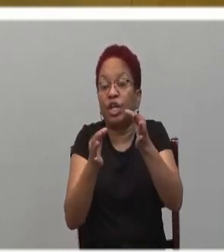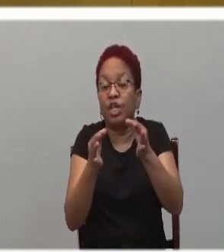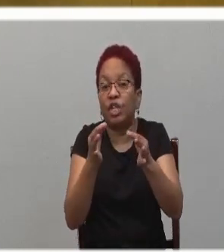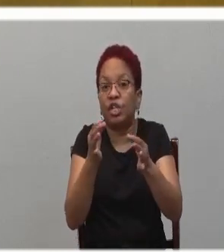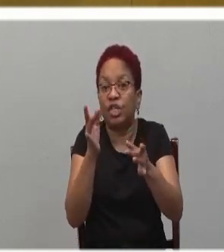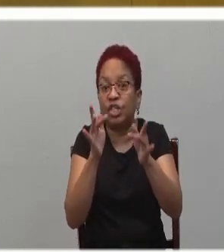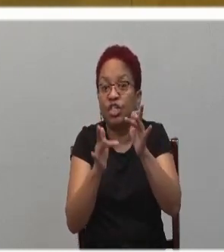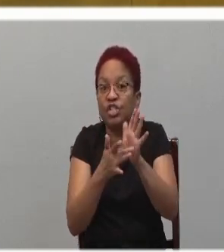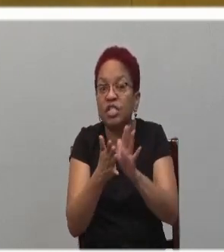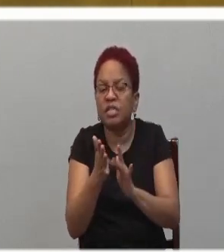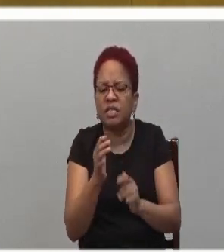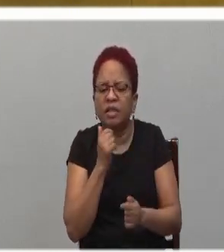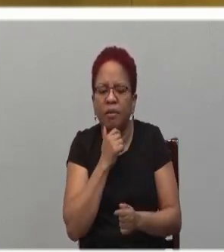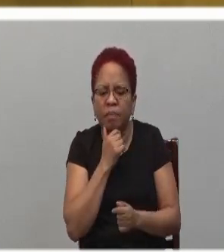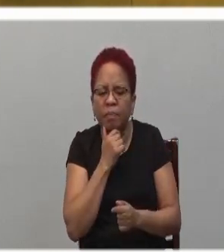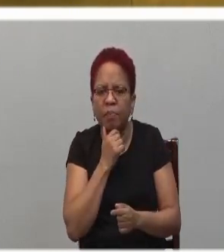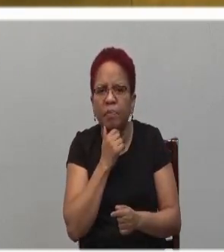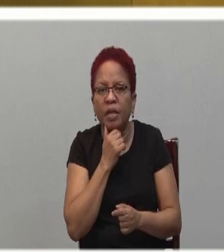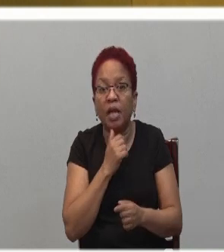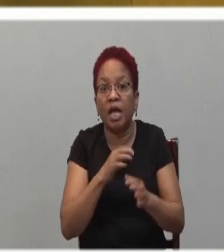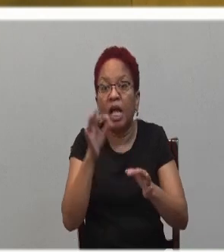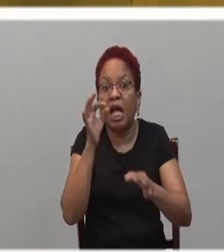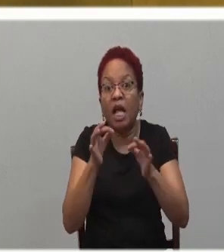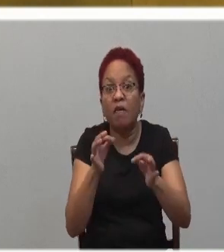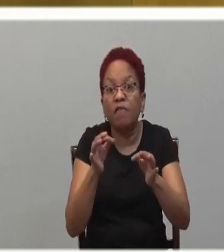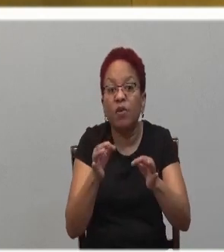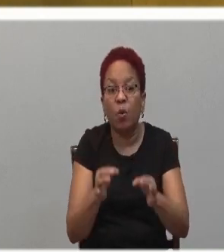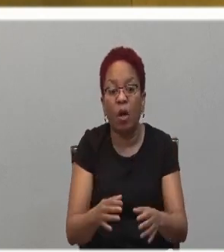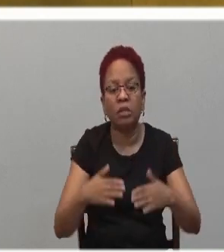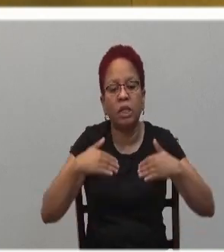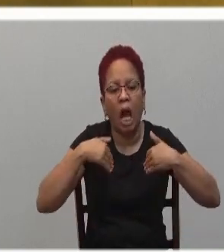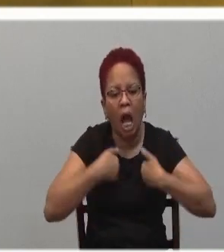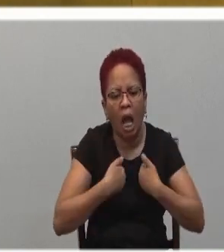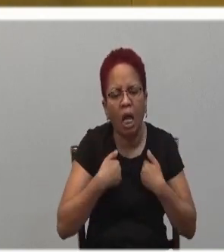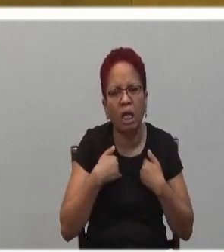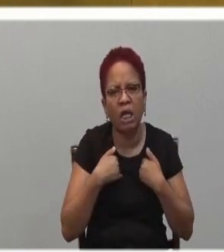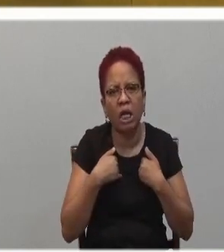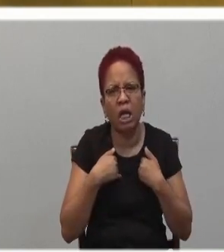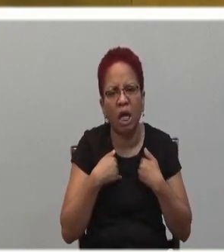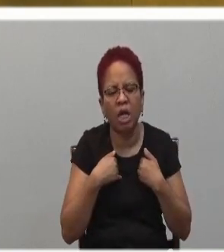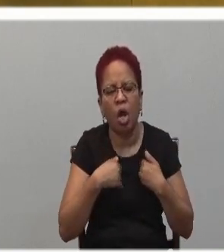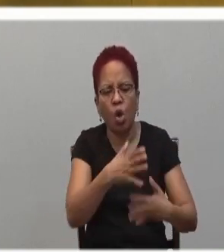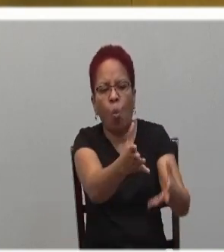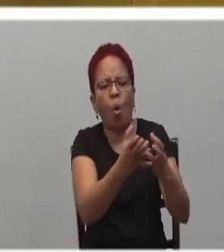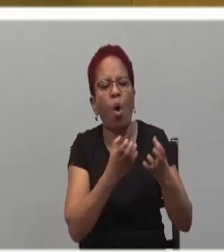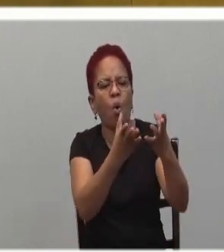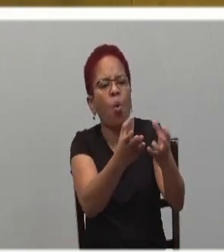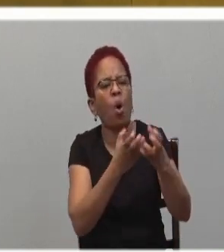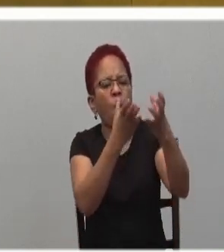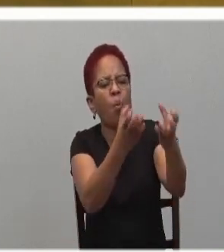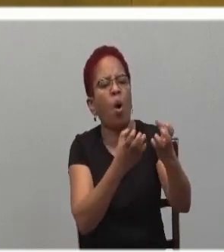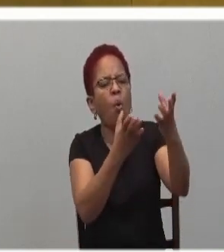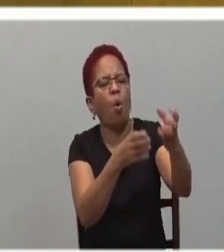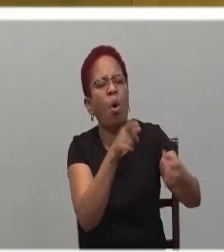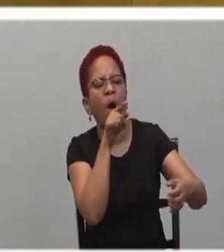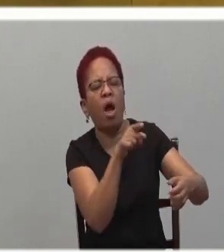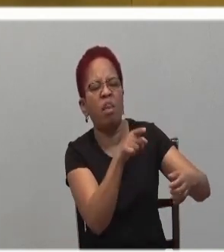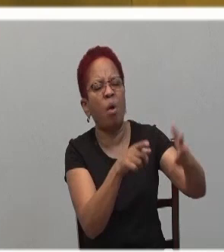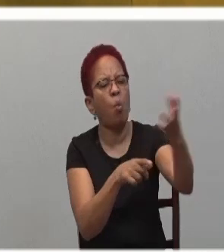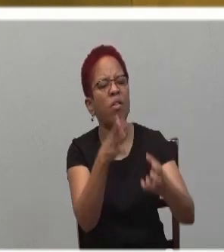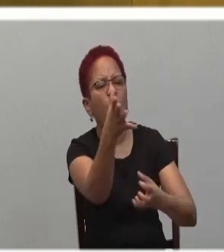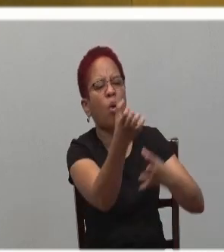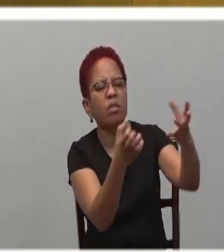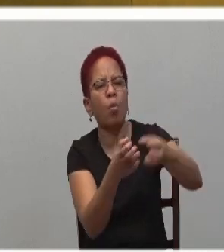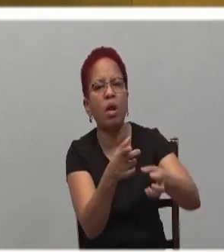after things that are like water vapor, this is what you must do. Come to me.